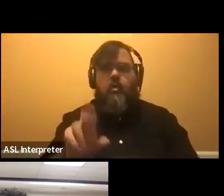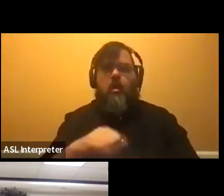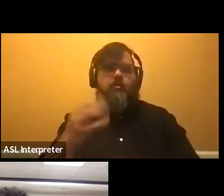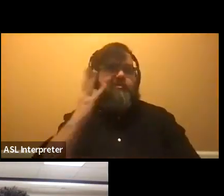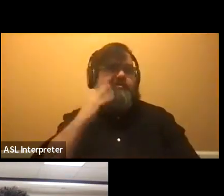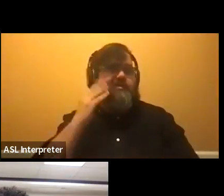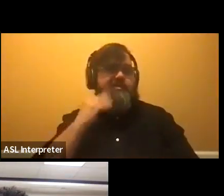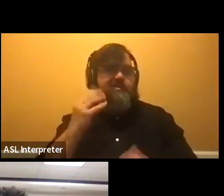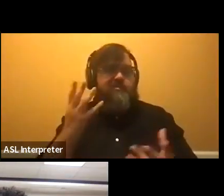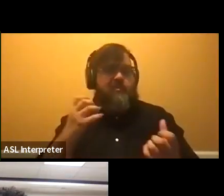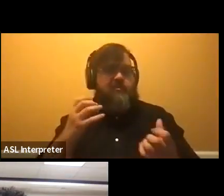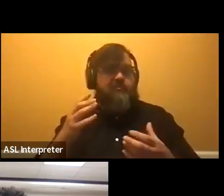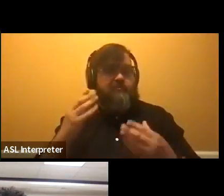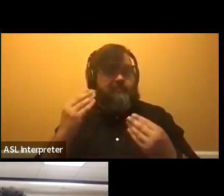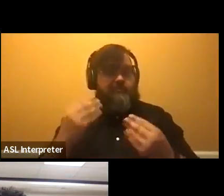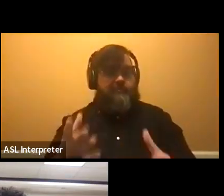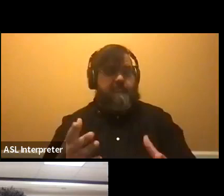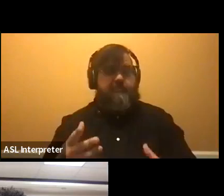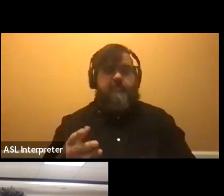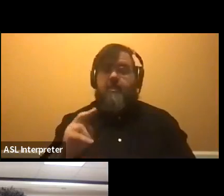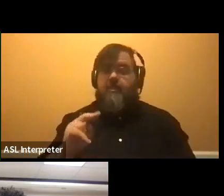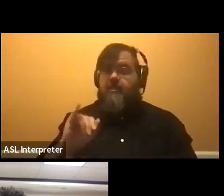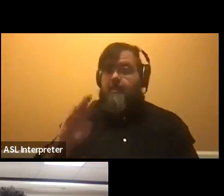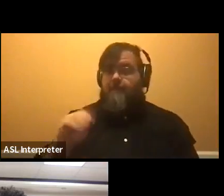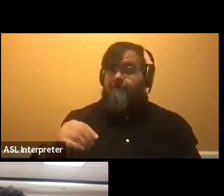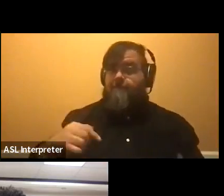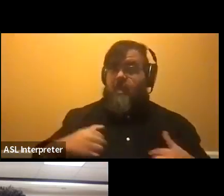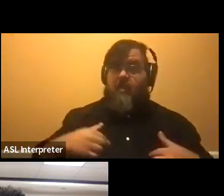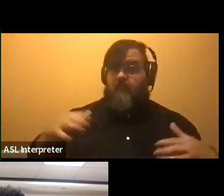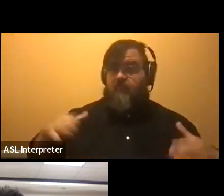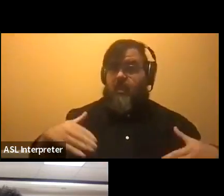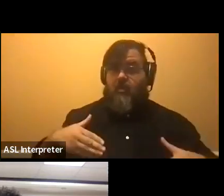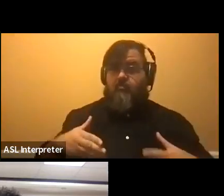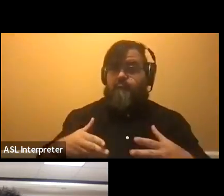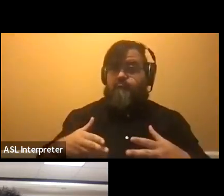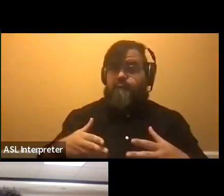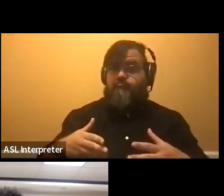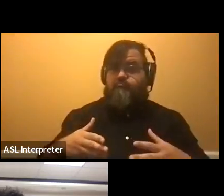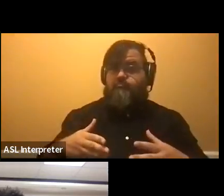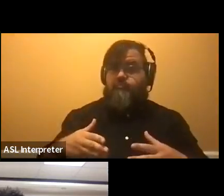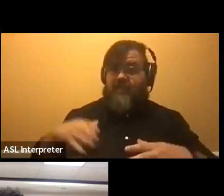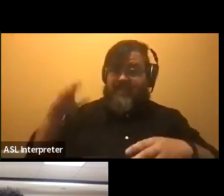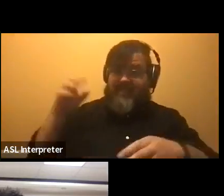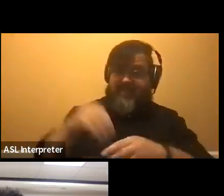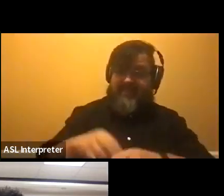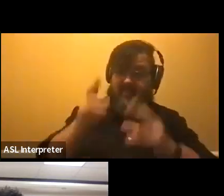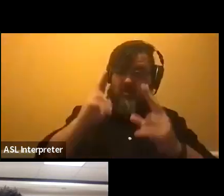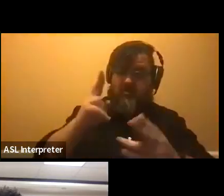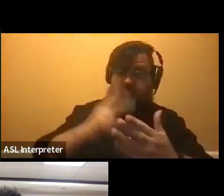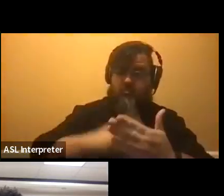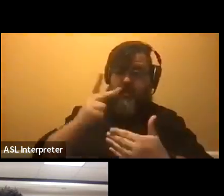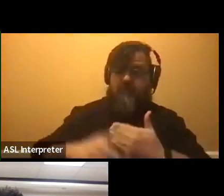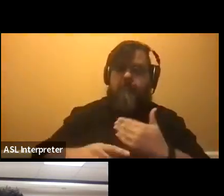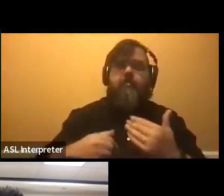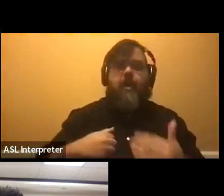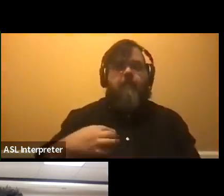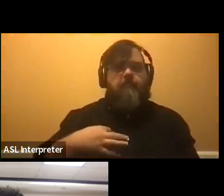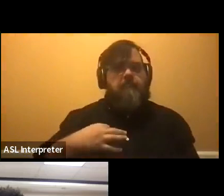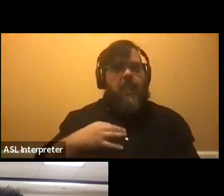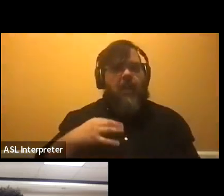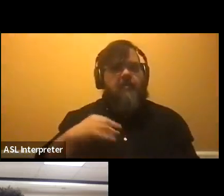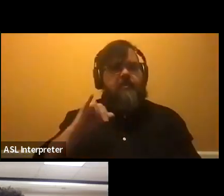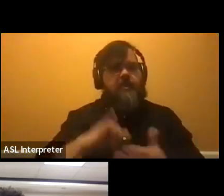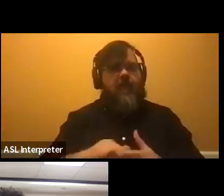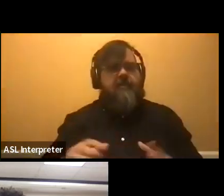I personally have not been abroad through the honors program yet, but, um, I am applying to the travel seminar next semester,